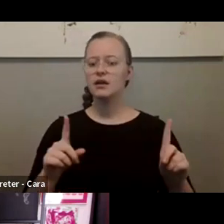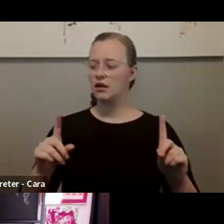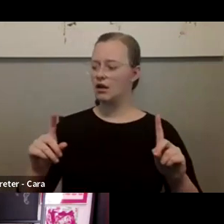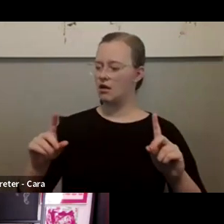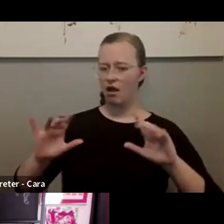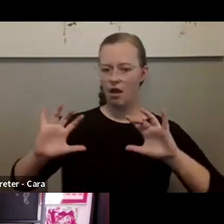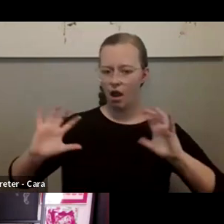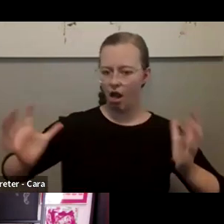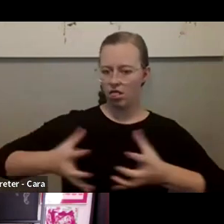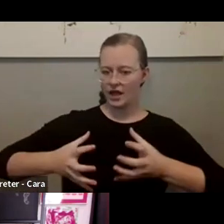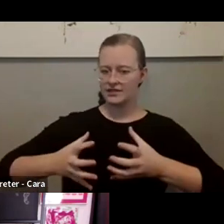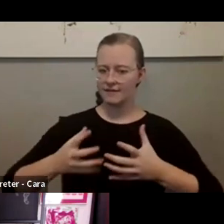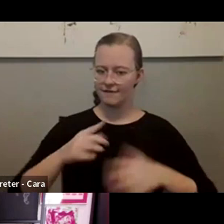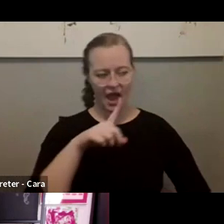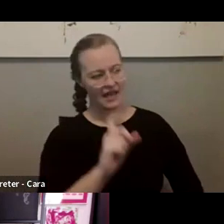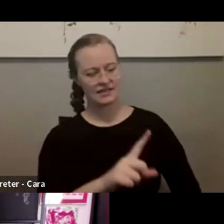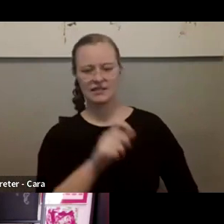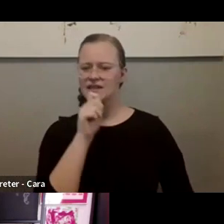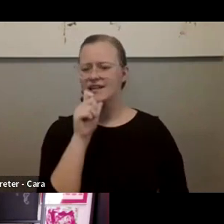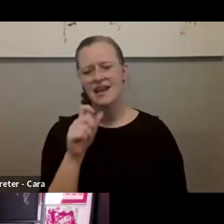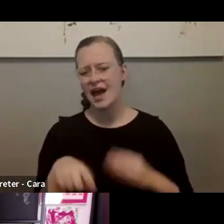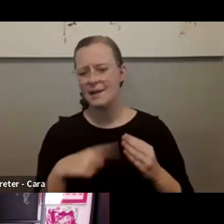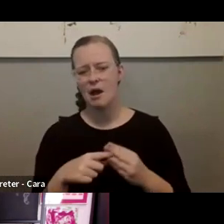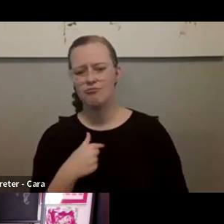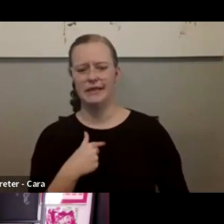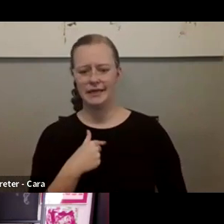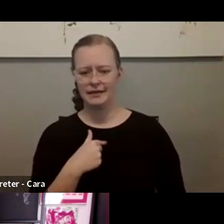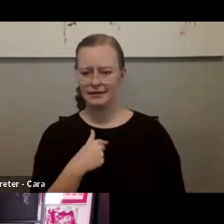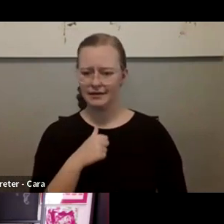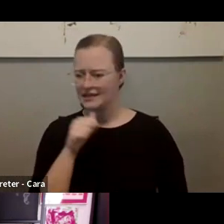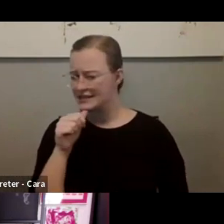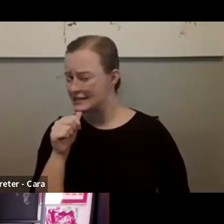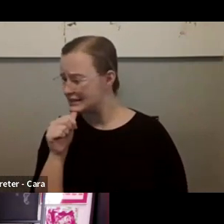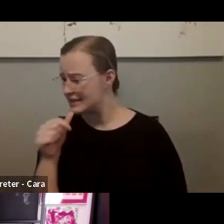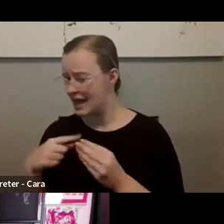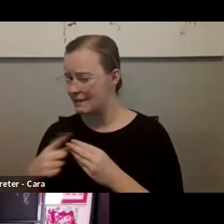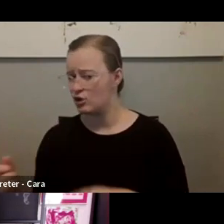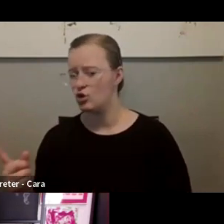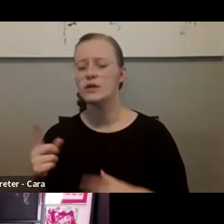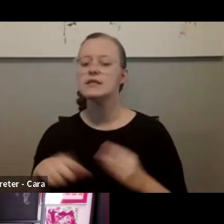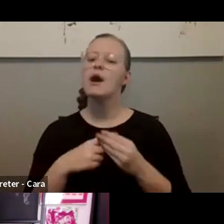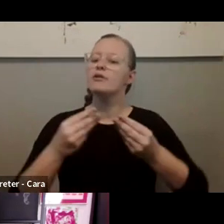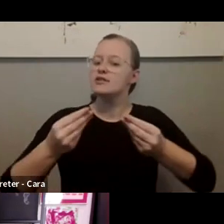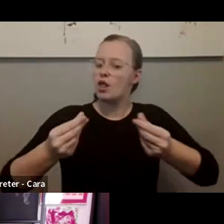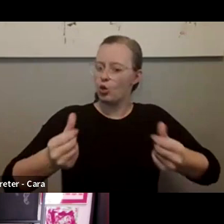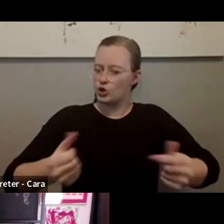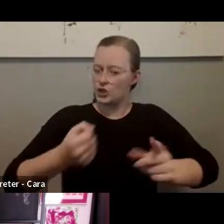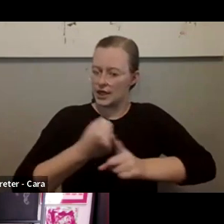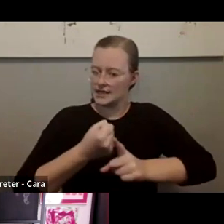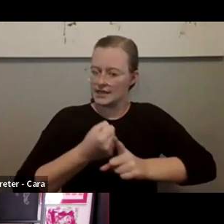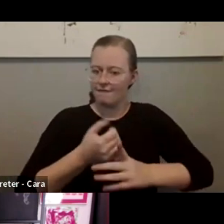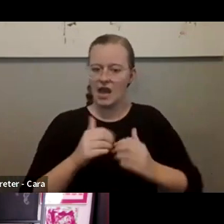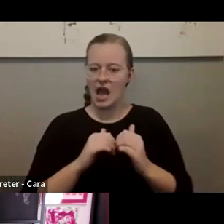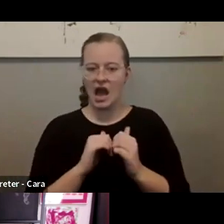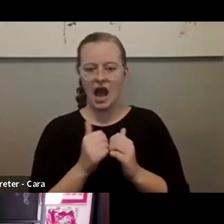not here to ask just about ourselves. And we're here to really talk about how we can be a part of the solution to further the elected officials'